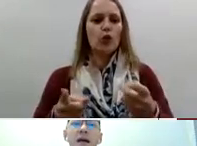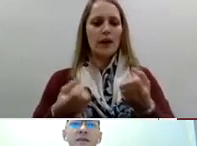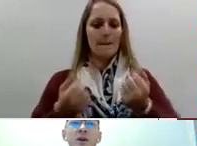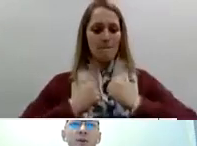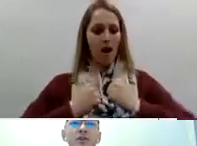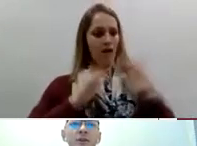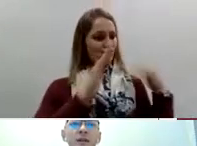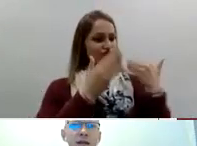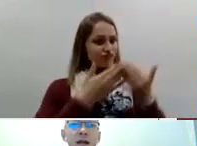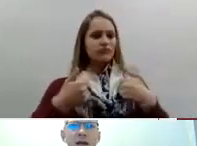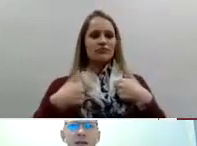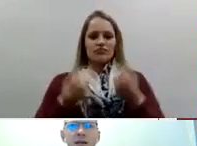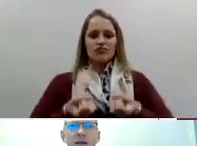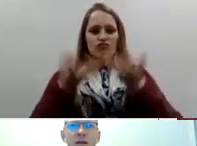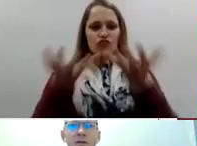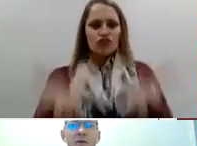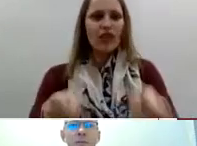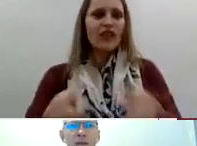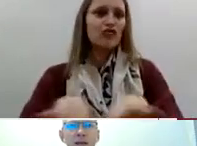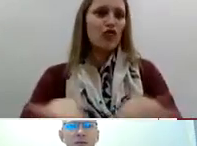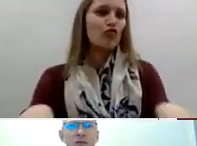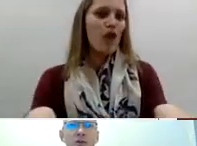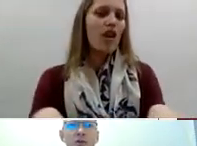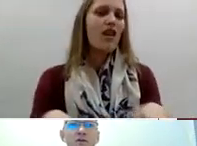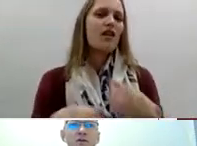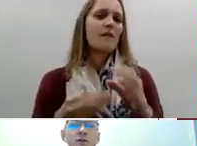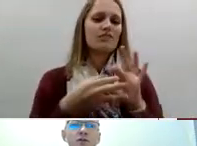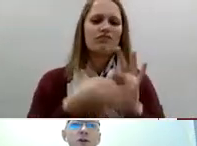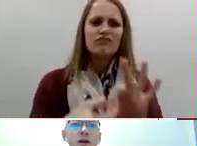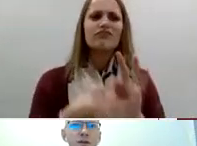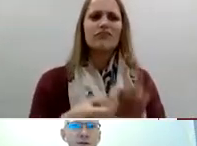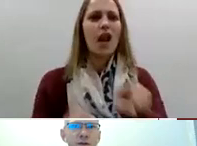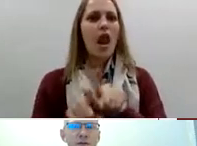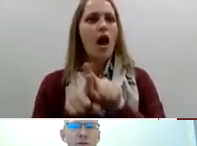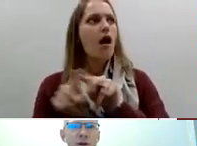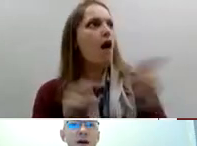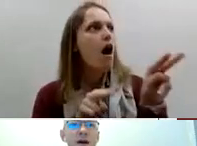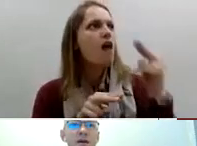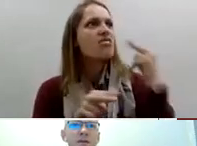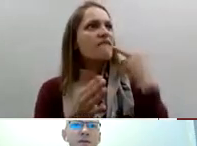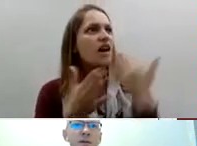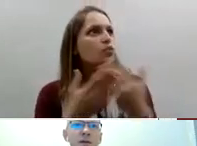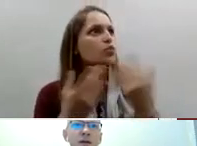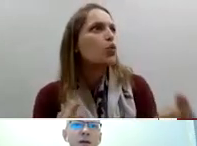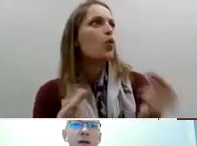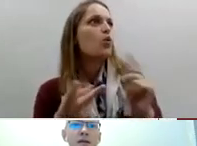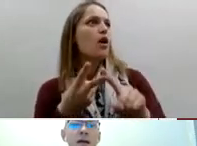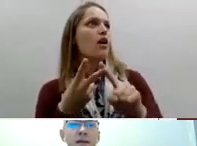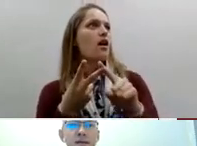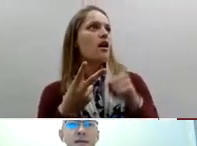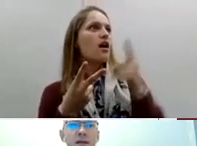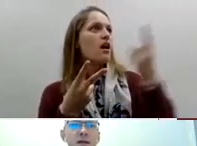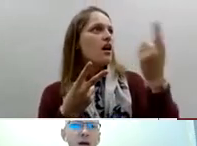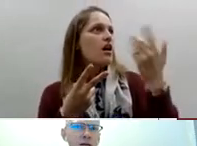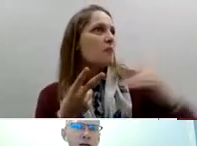and this opportunity is there for me to transfer to others what I have they